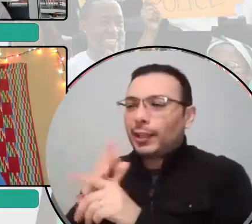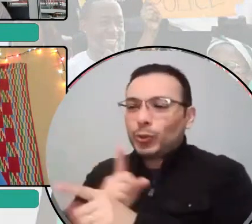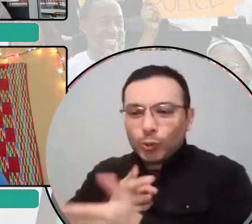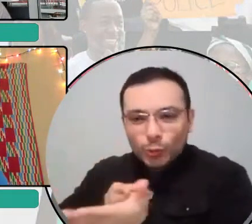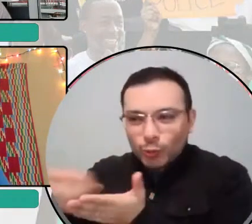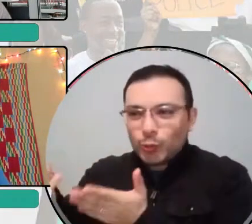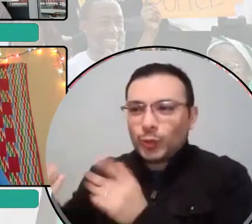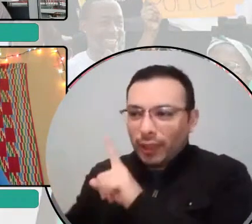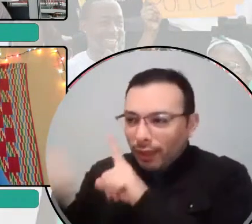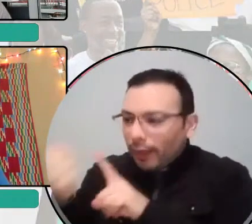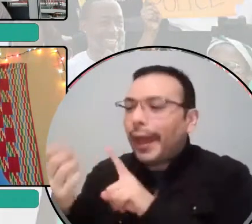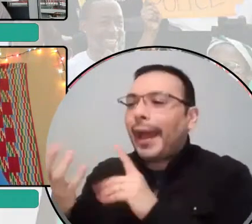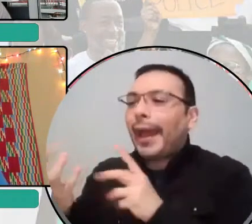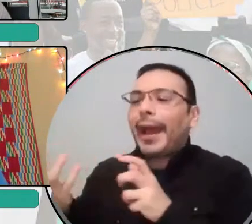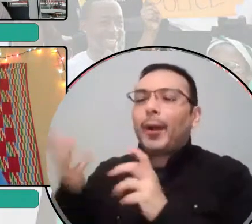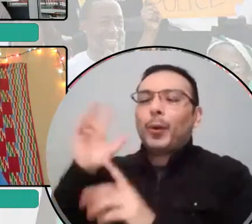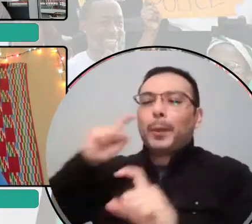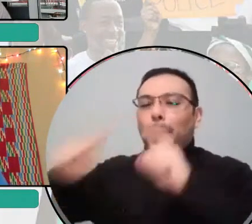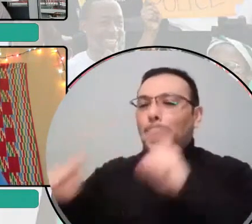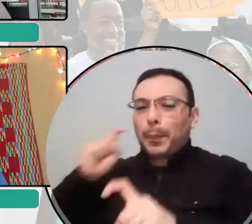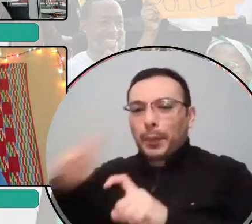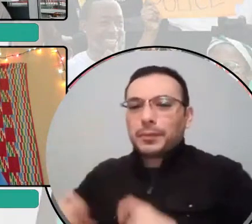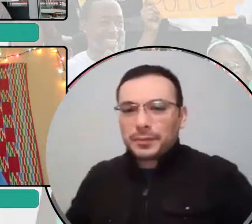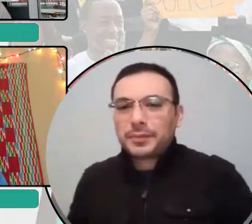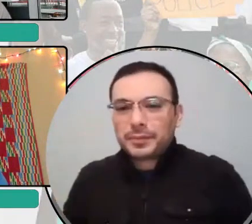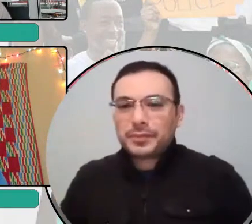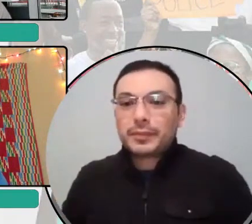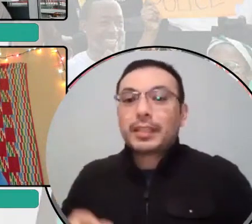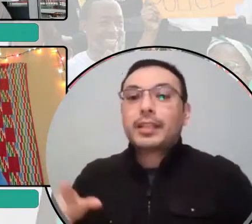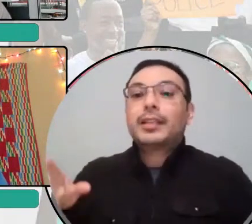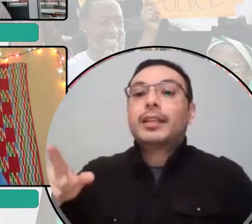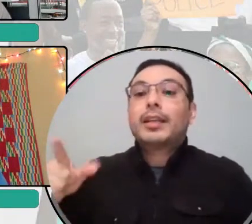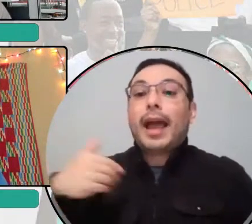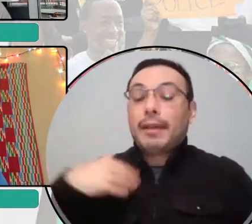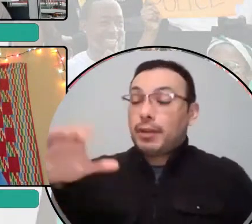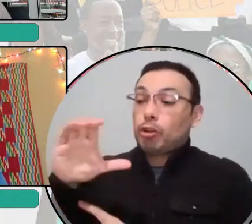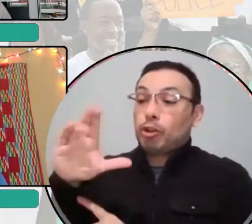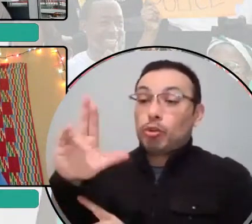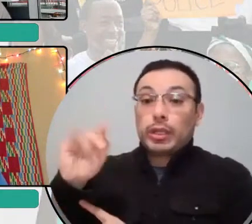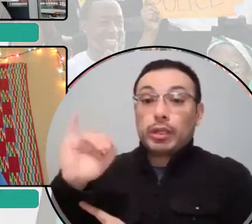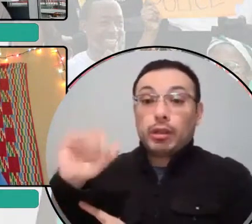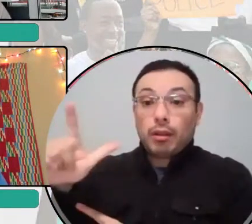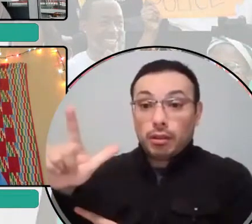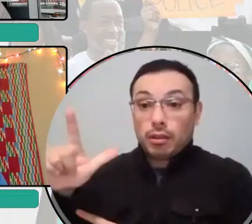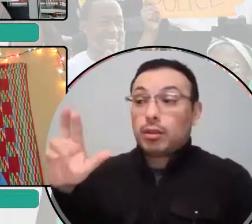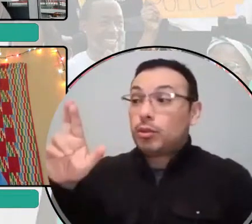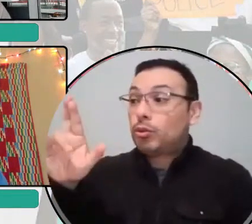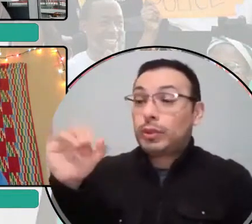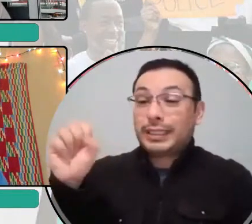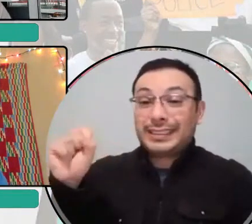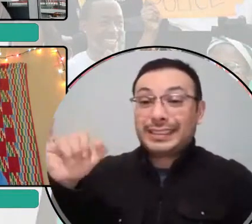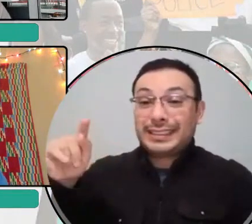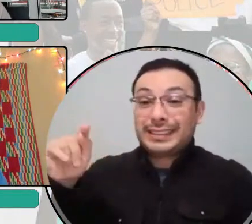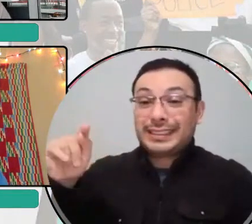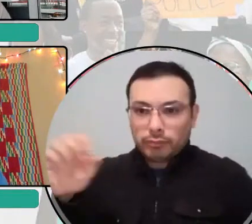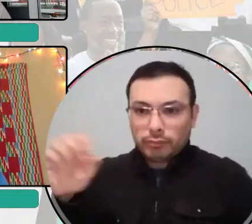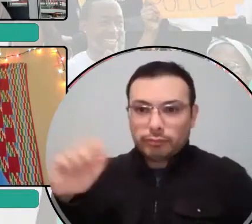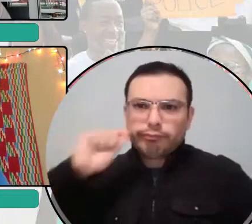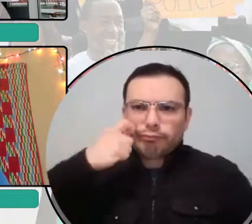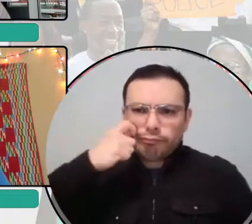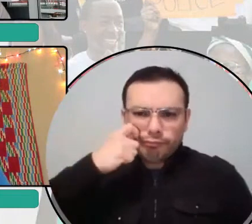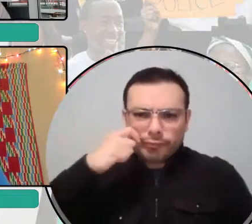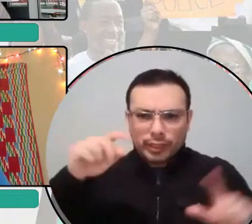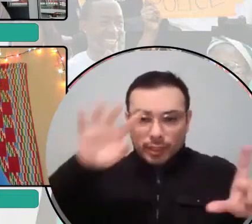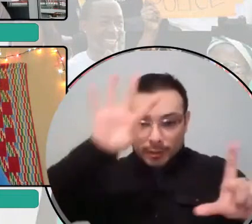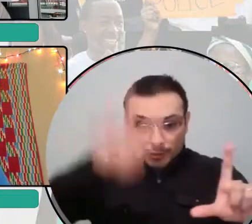this, but critical resistance has a super awesome chart that a lot of us use to give an example of this, which is a chart about how to tell